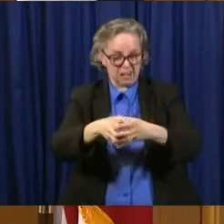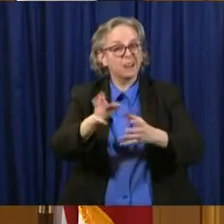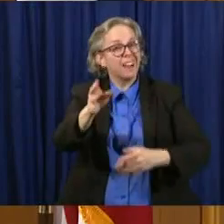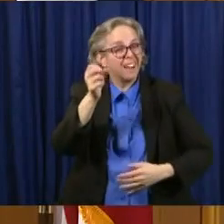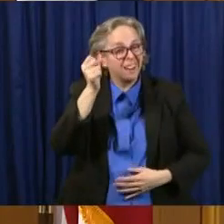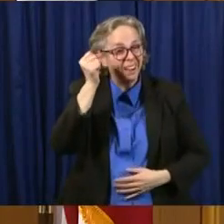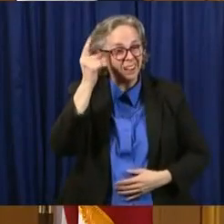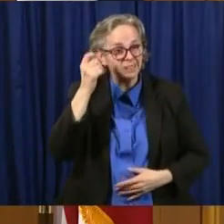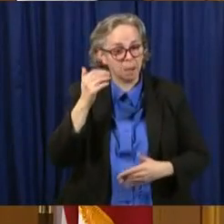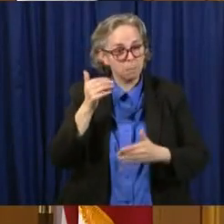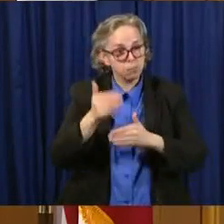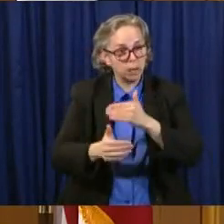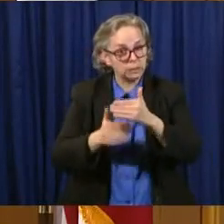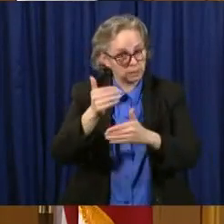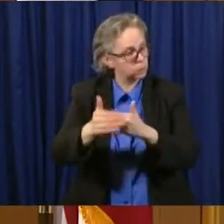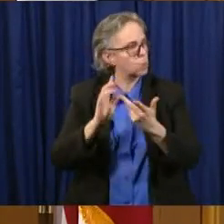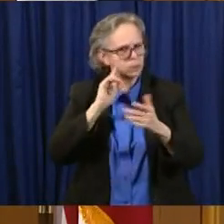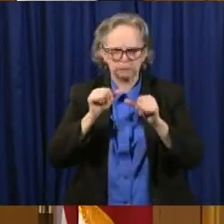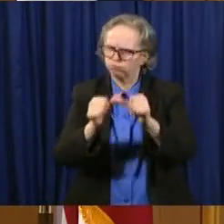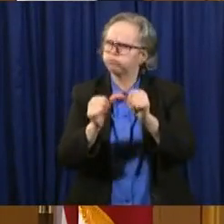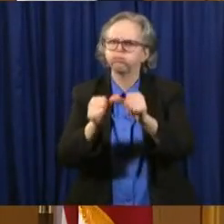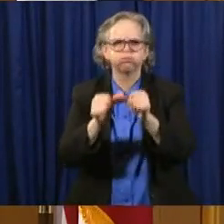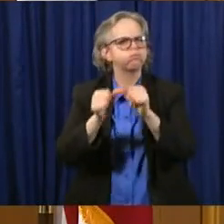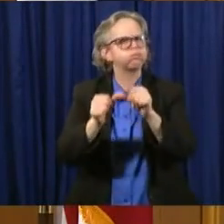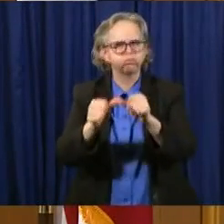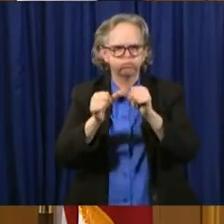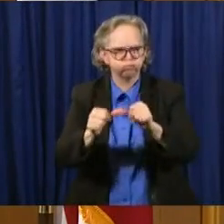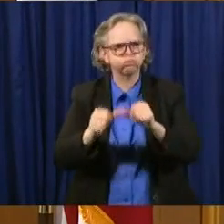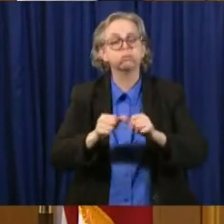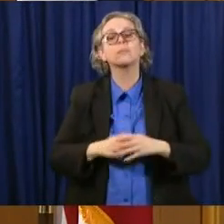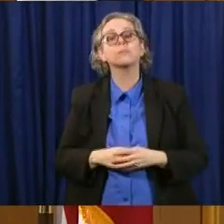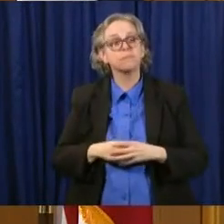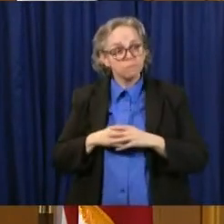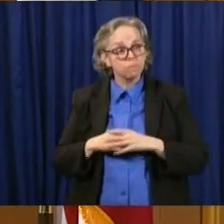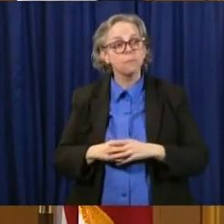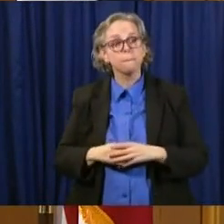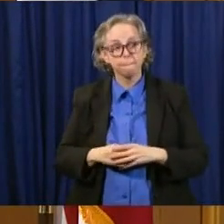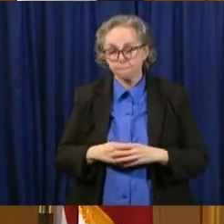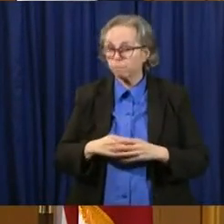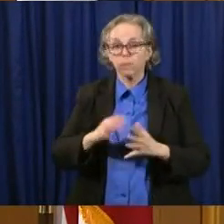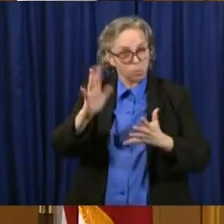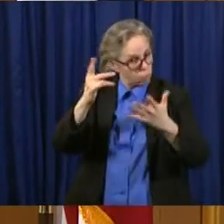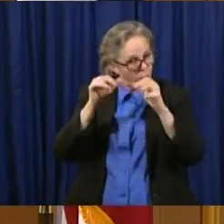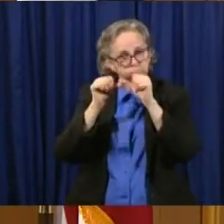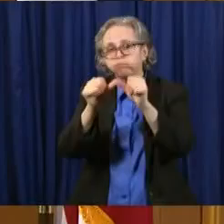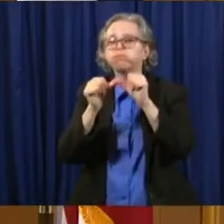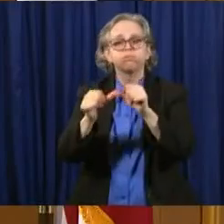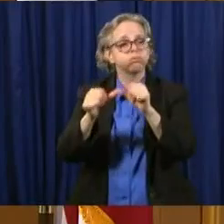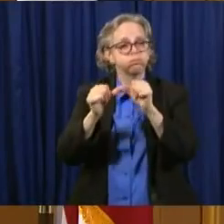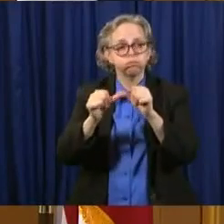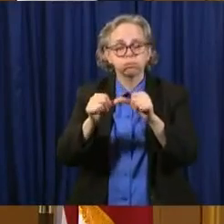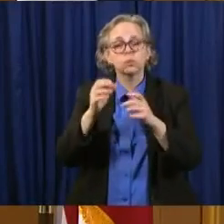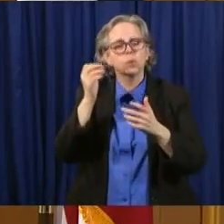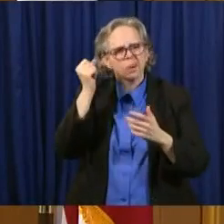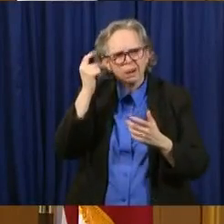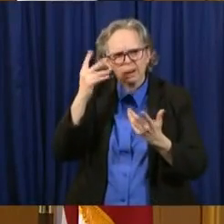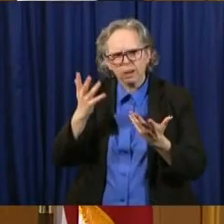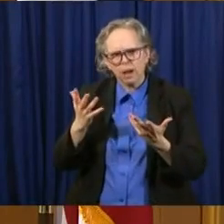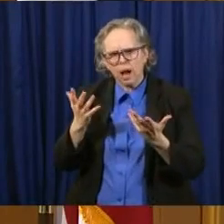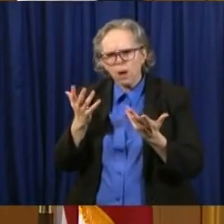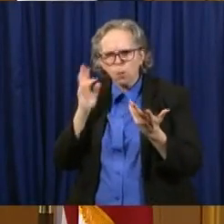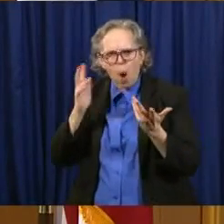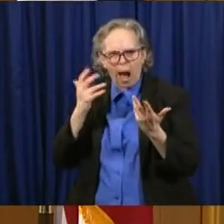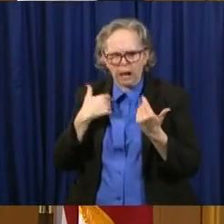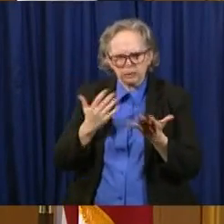continue. So we would expect to continue to release, uh, prisoners. This specific group of